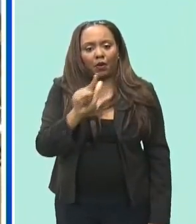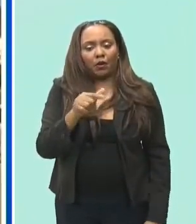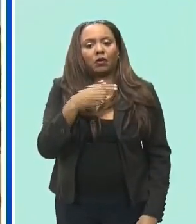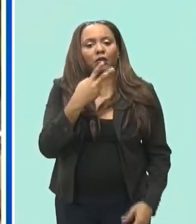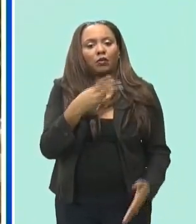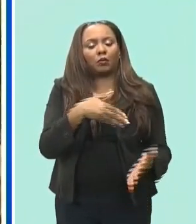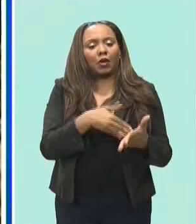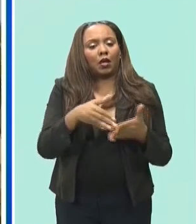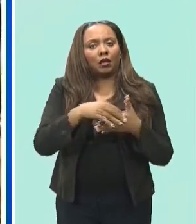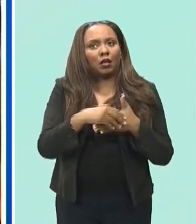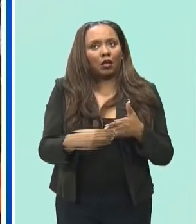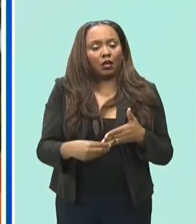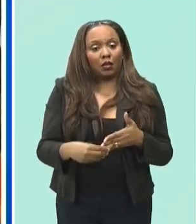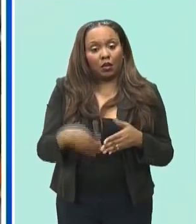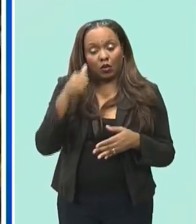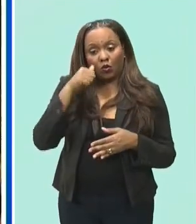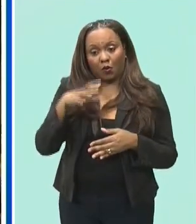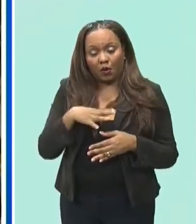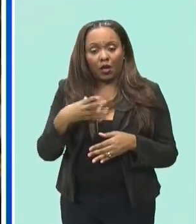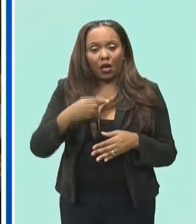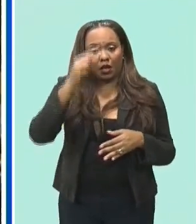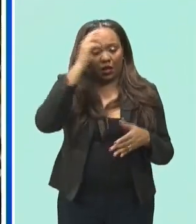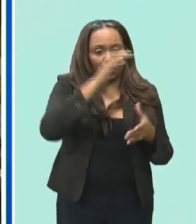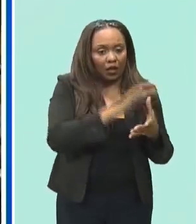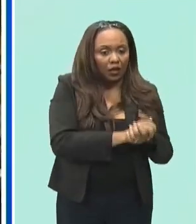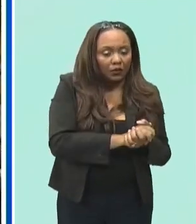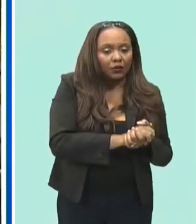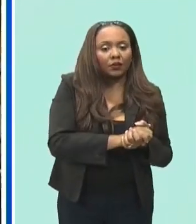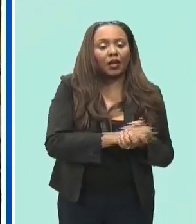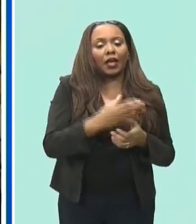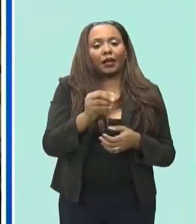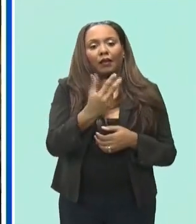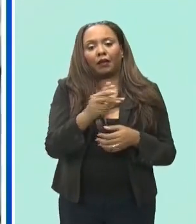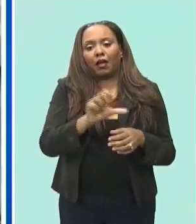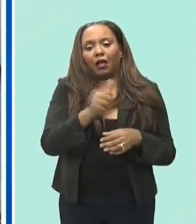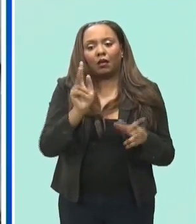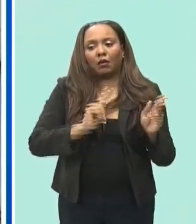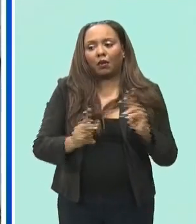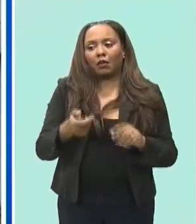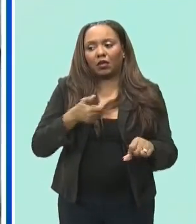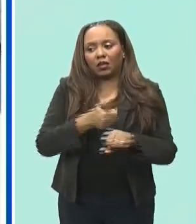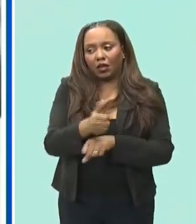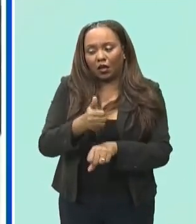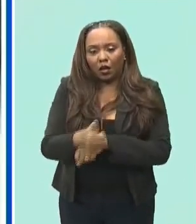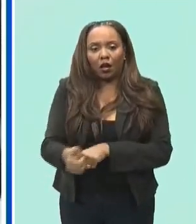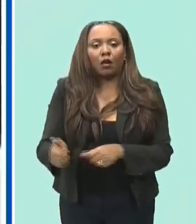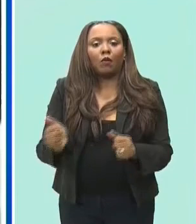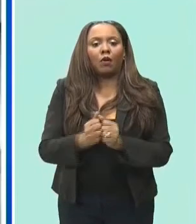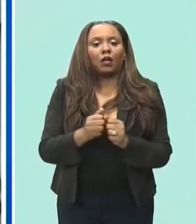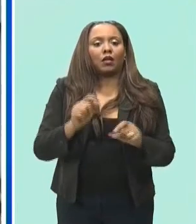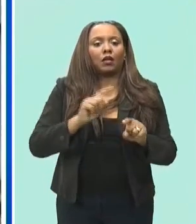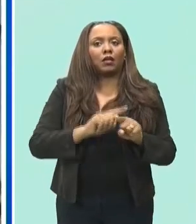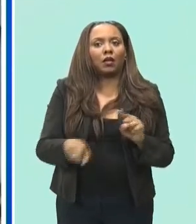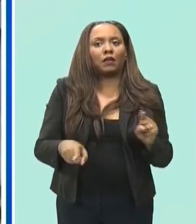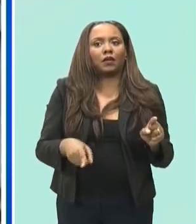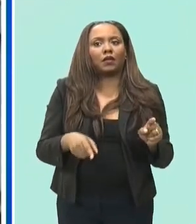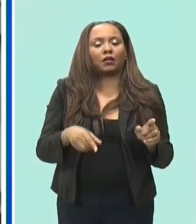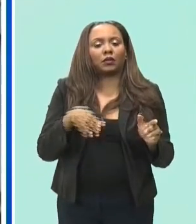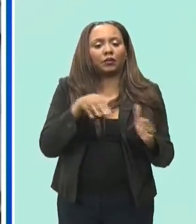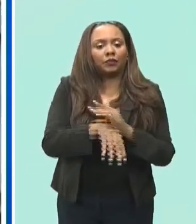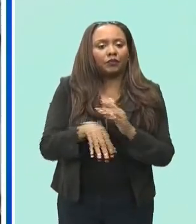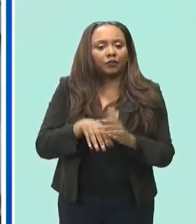she along with her husband michael carew and three others were charged with several offenses including